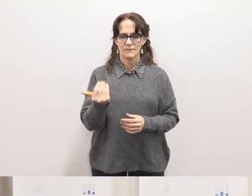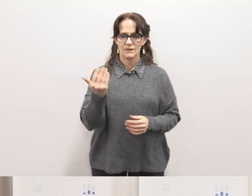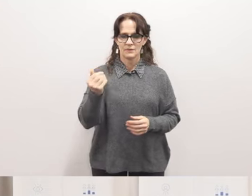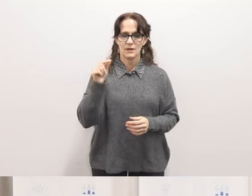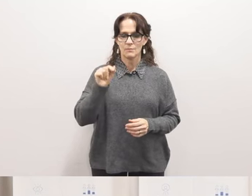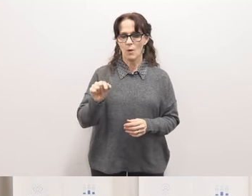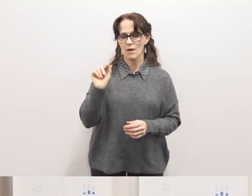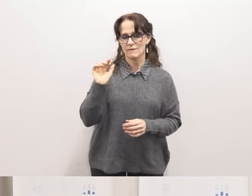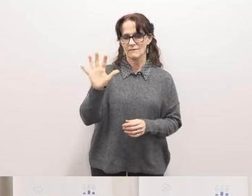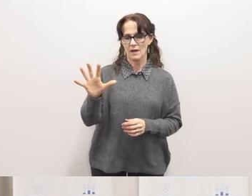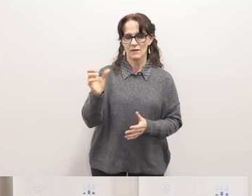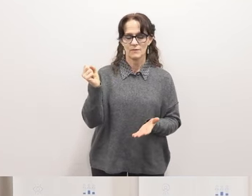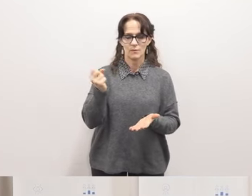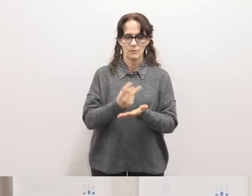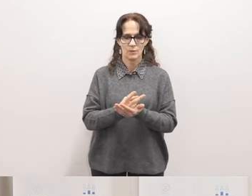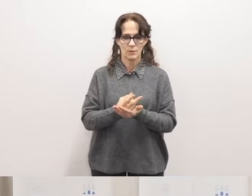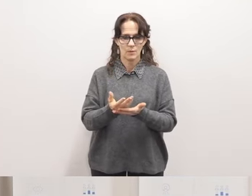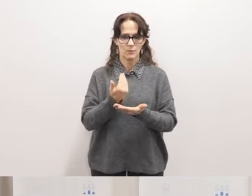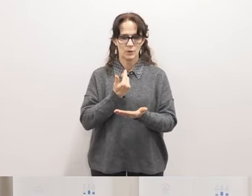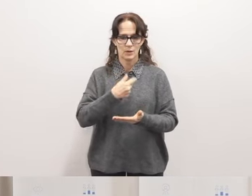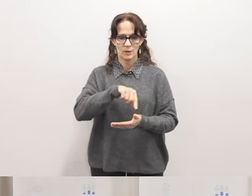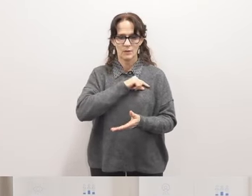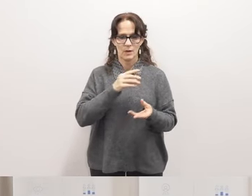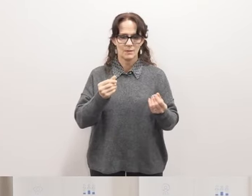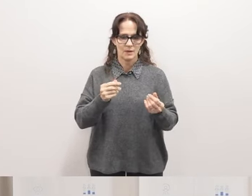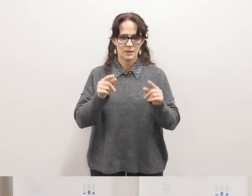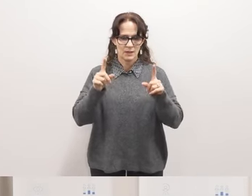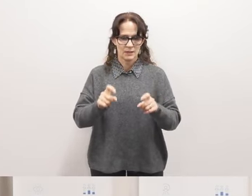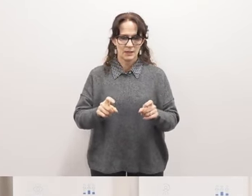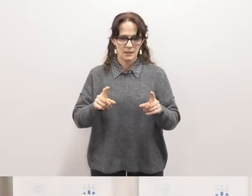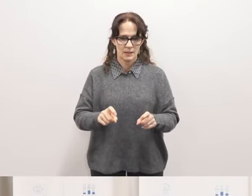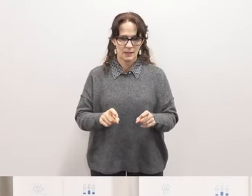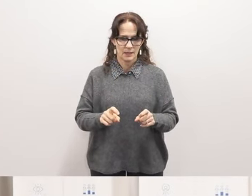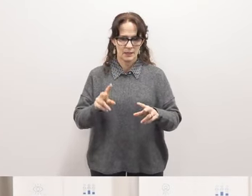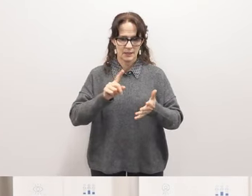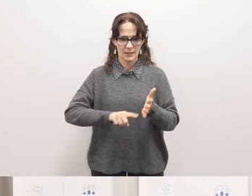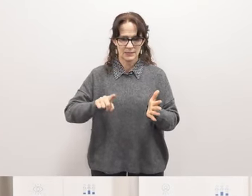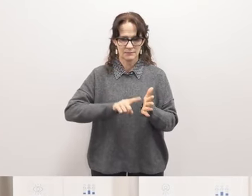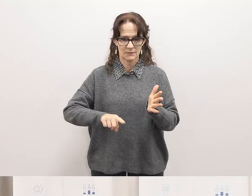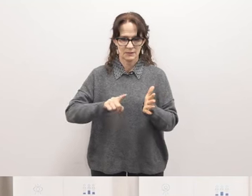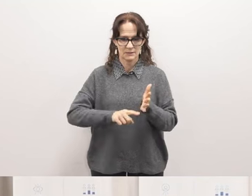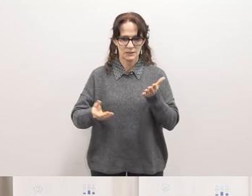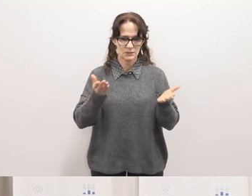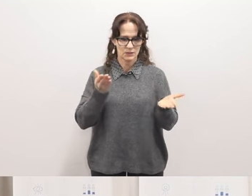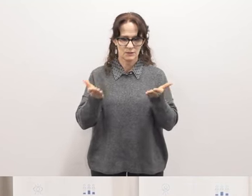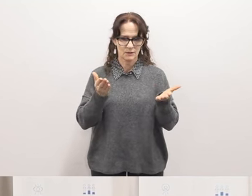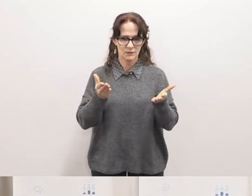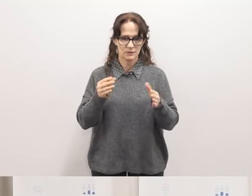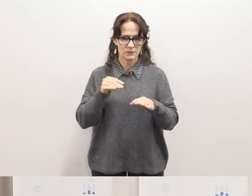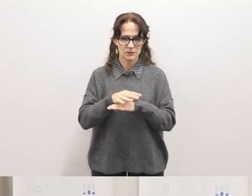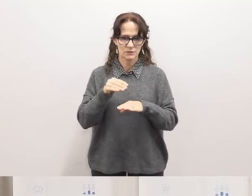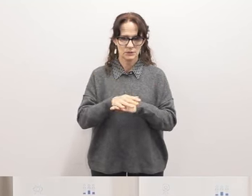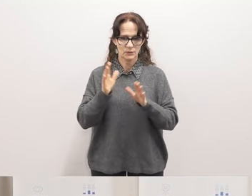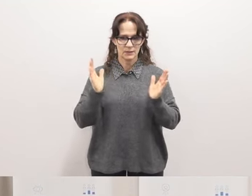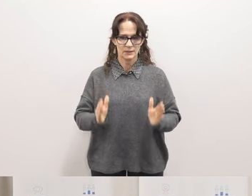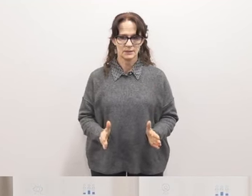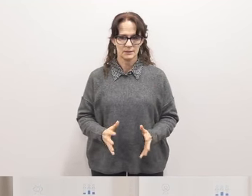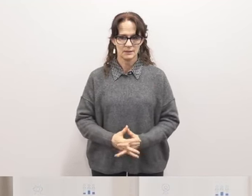.5 approval of pre-qualified materials testing and inspection services consultants